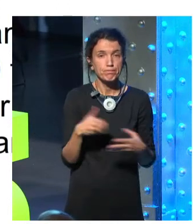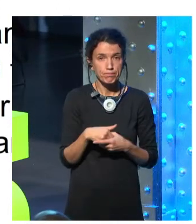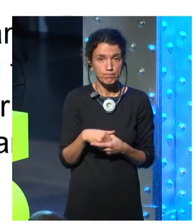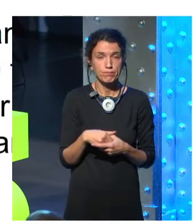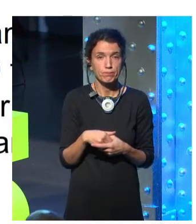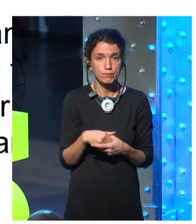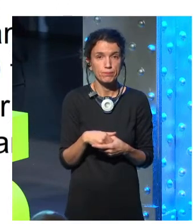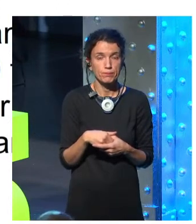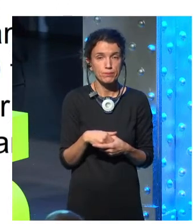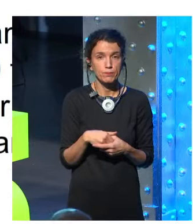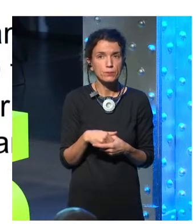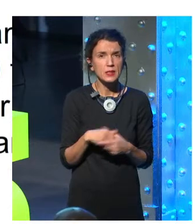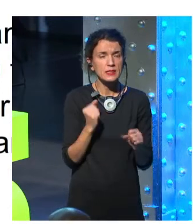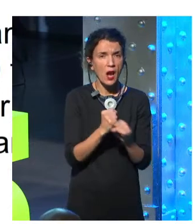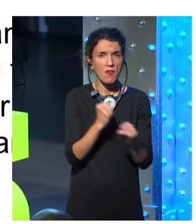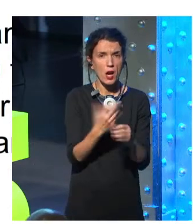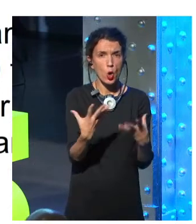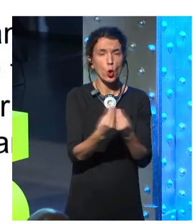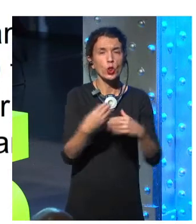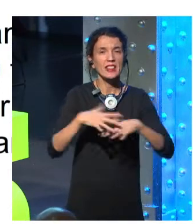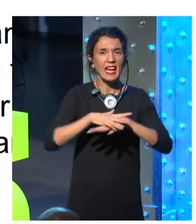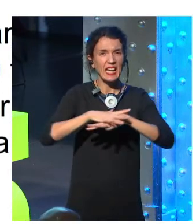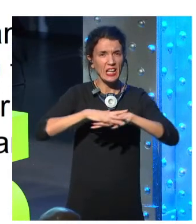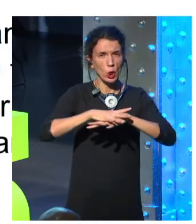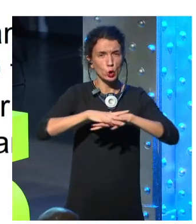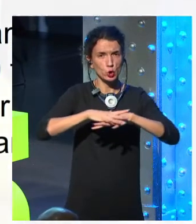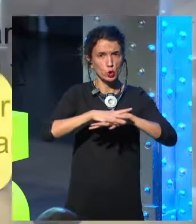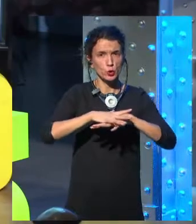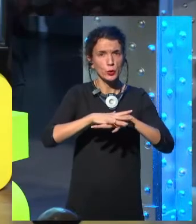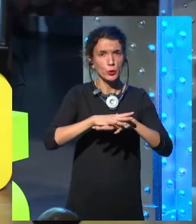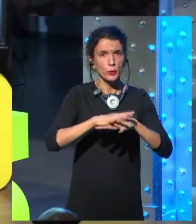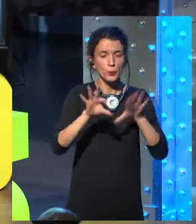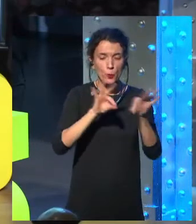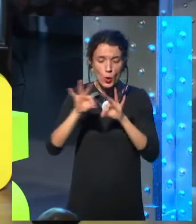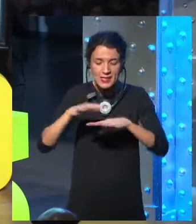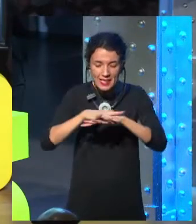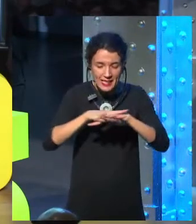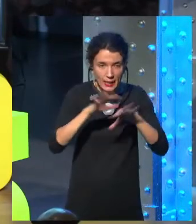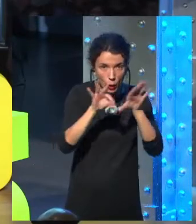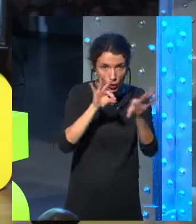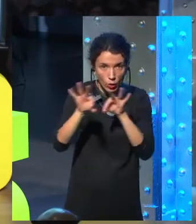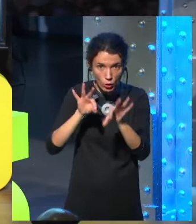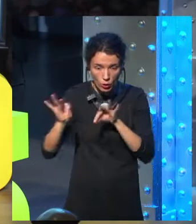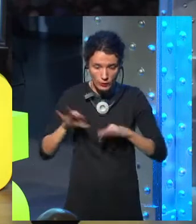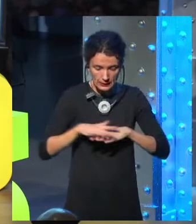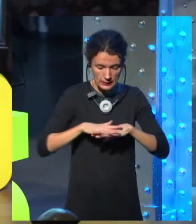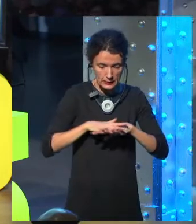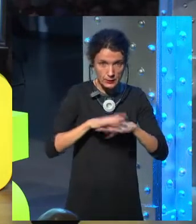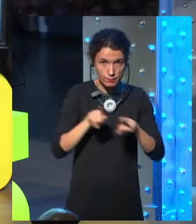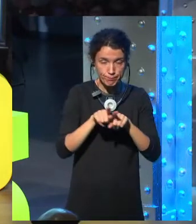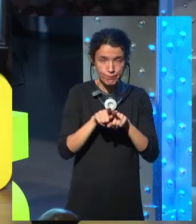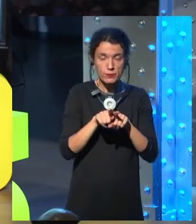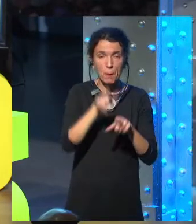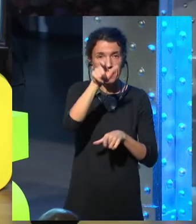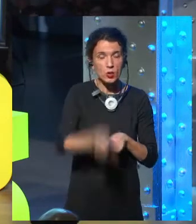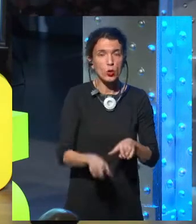tissue samples and scanning them two-dimensionally. So he said, why are these people who got this PhD stuck